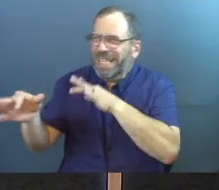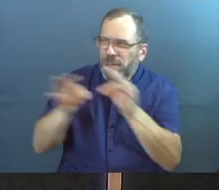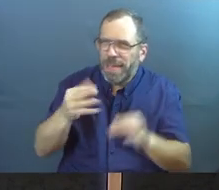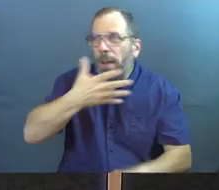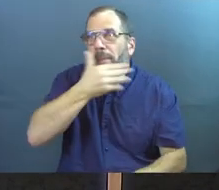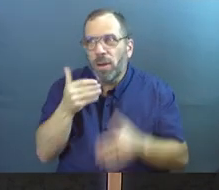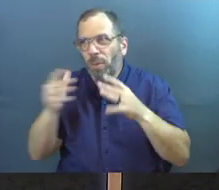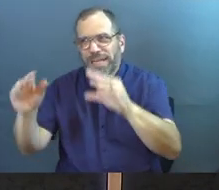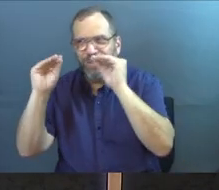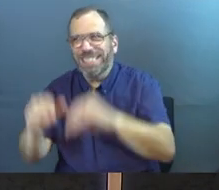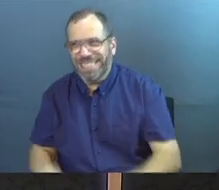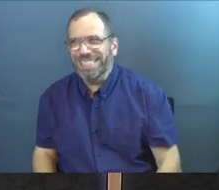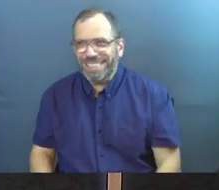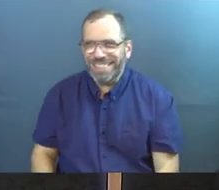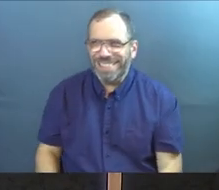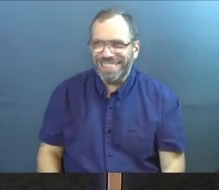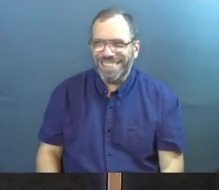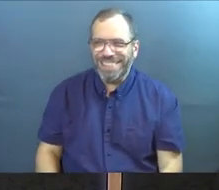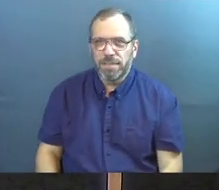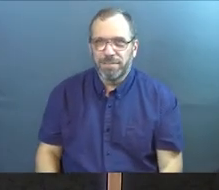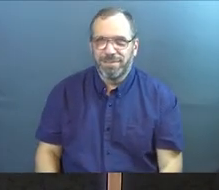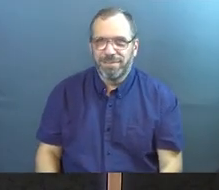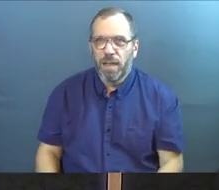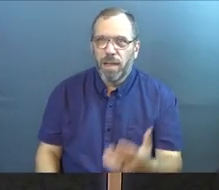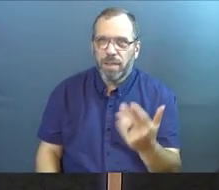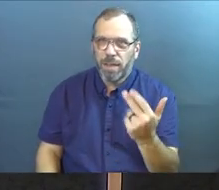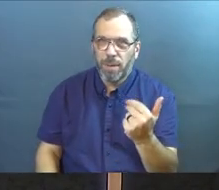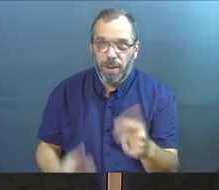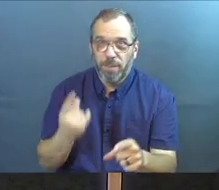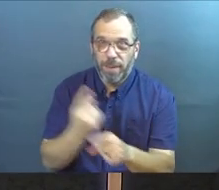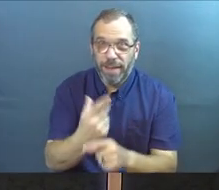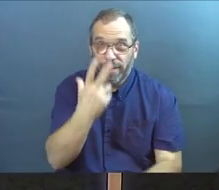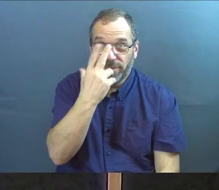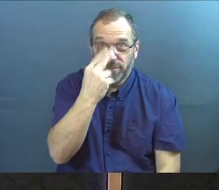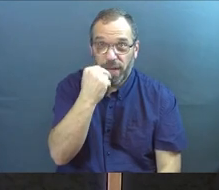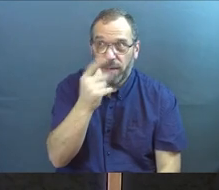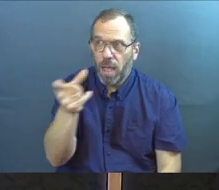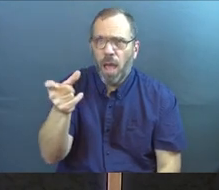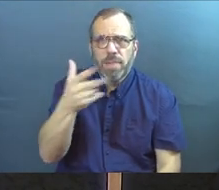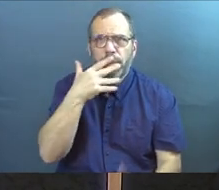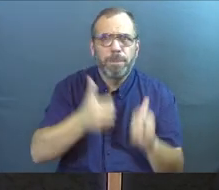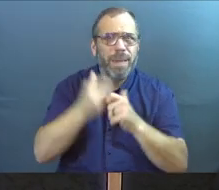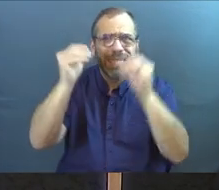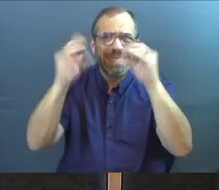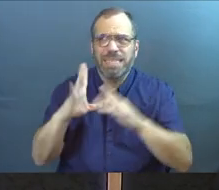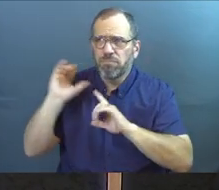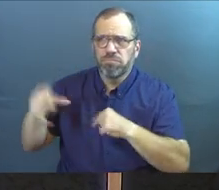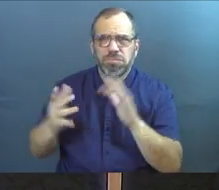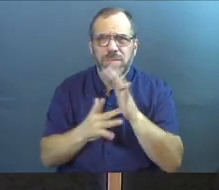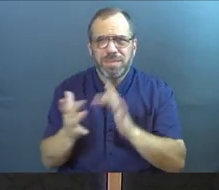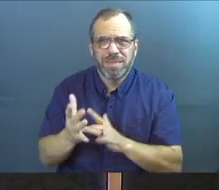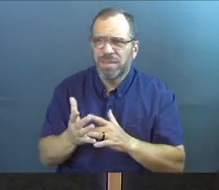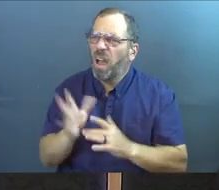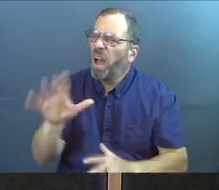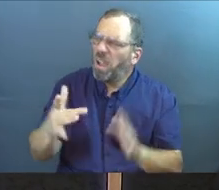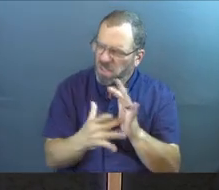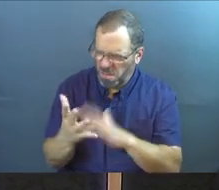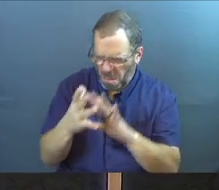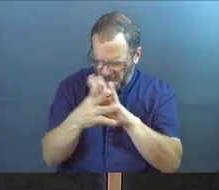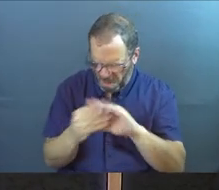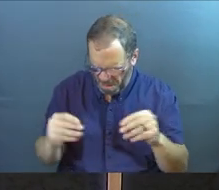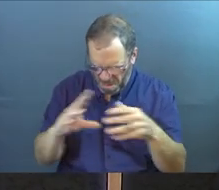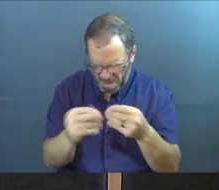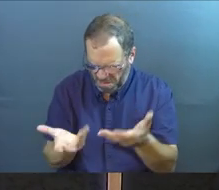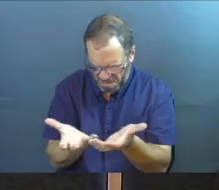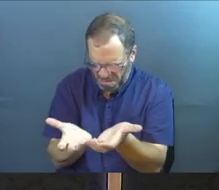him to teach. You should be laughing. Right? Greatest teacher who ever lived. Why are you using parables, Jesus? Like,